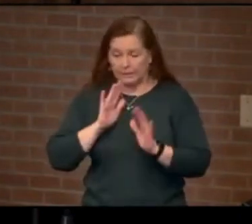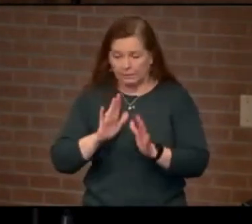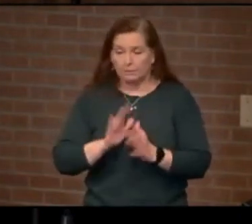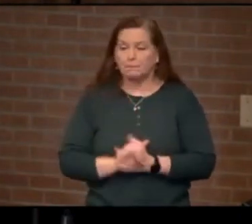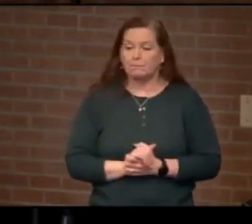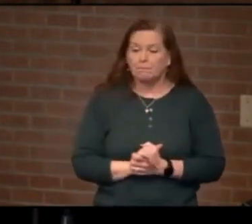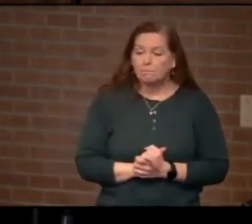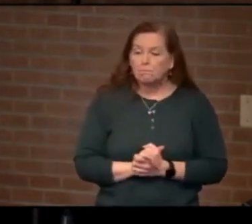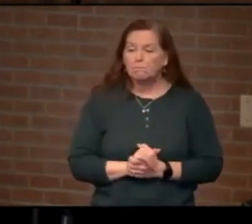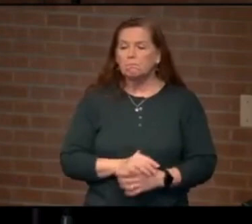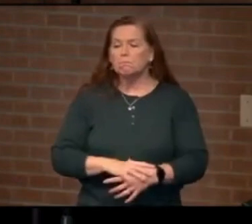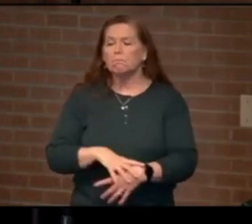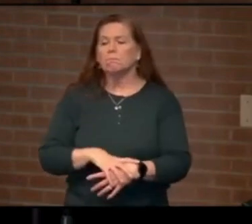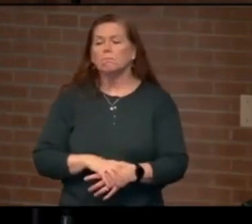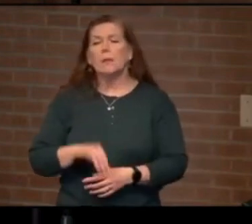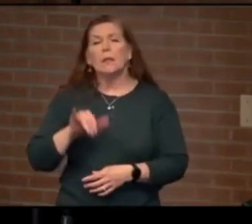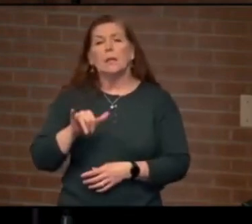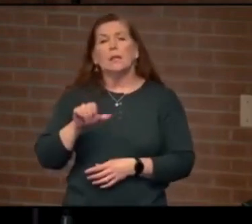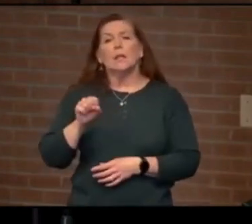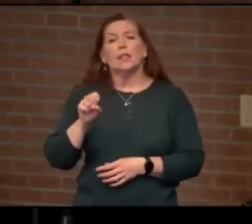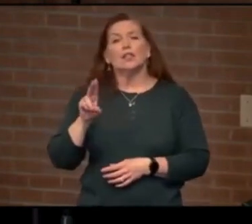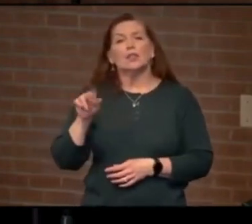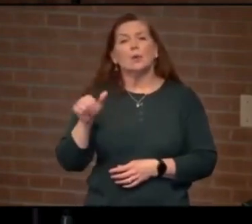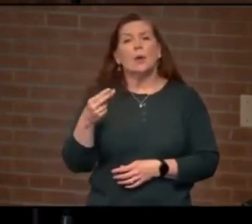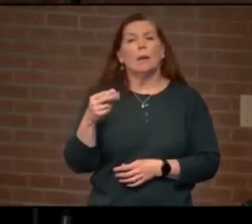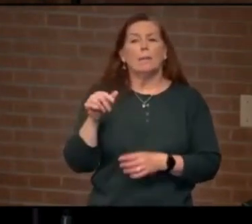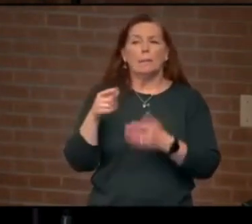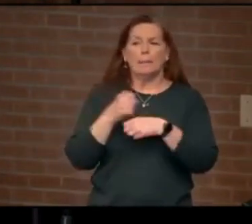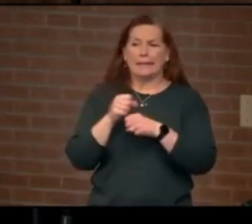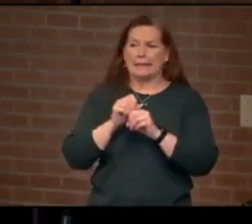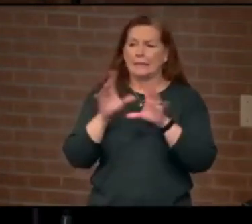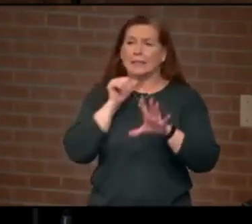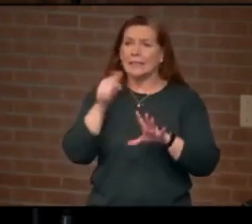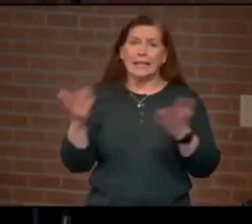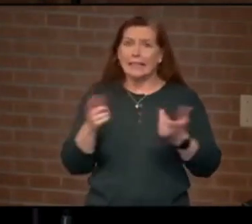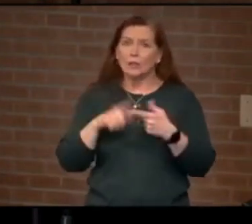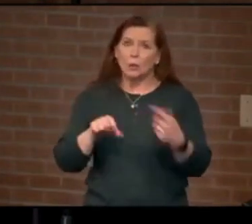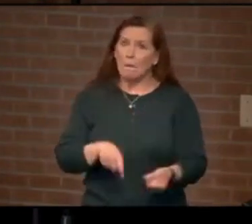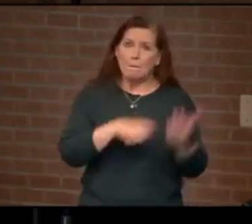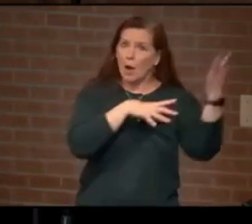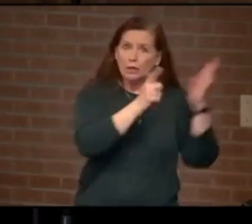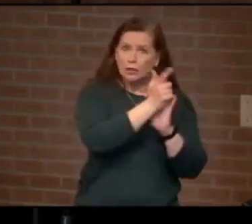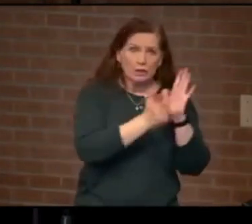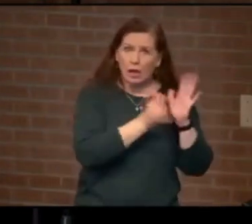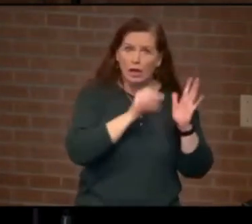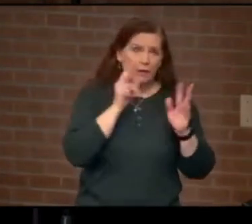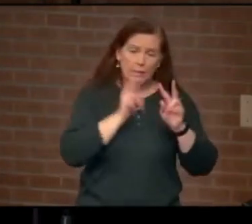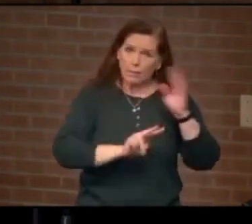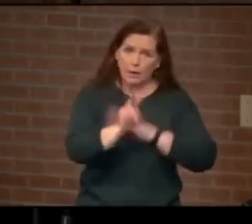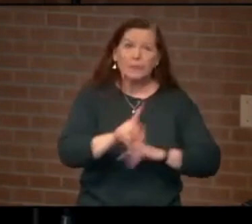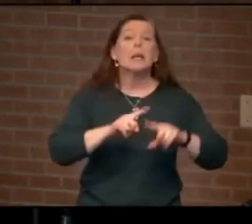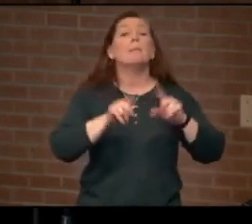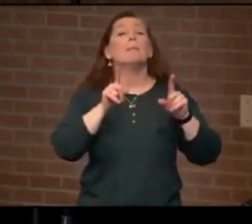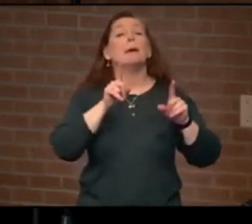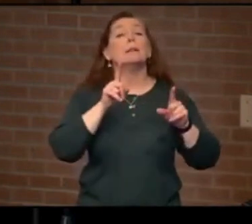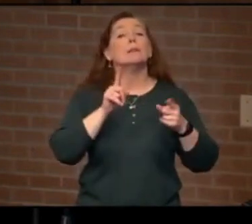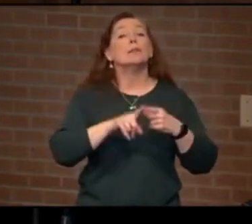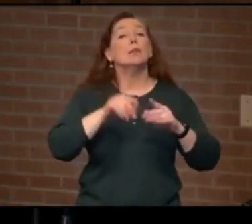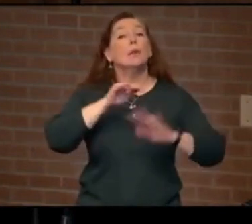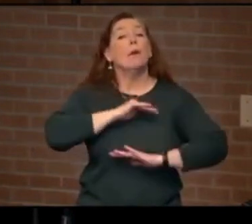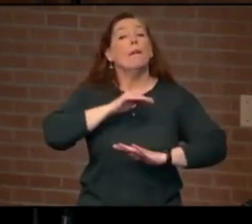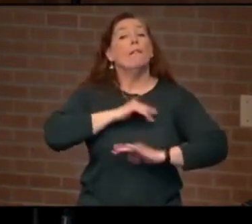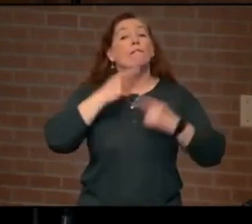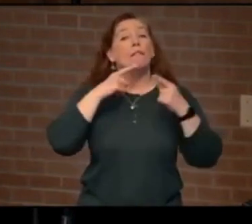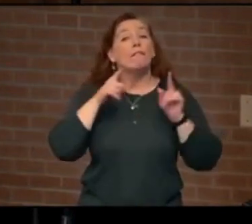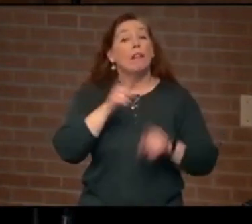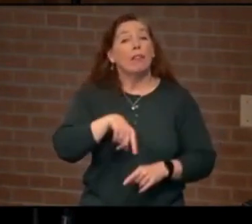Yeshua makes it clear that he is not here to abolish the law and the prophets, but to fulfill them. That is, to take them